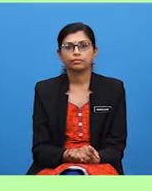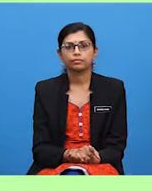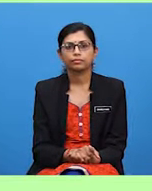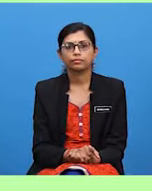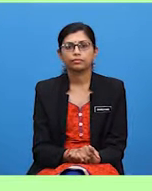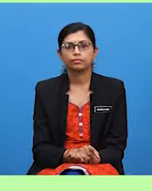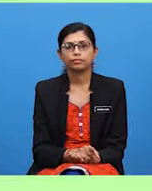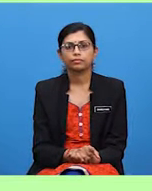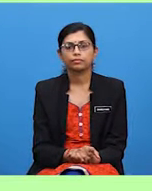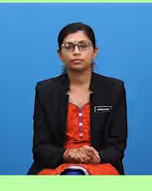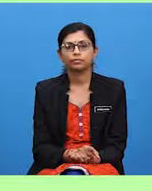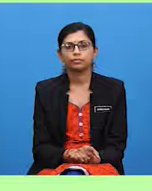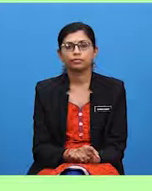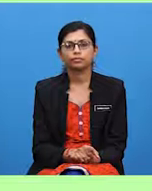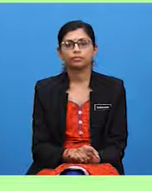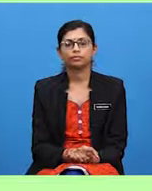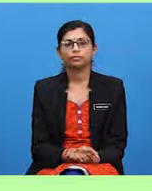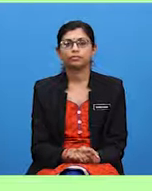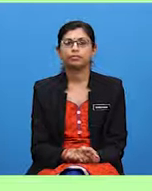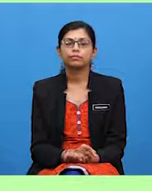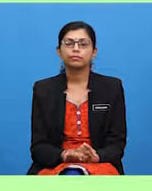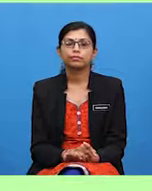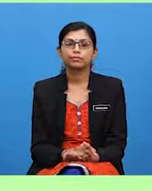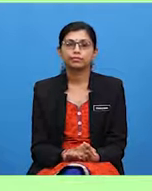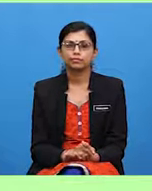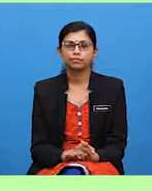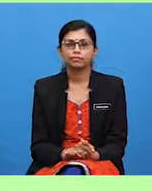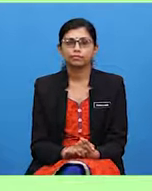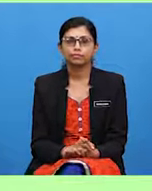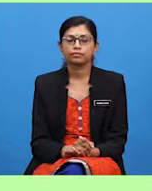Which animals does Chris want to write about?